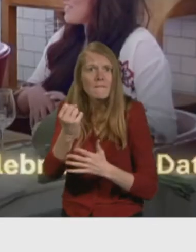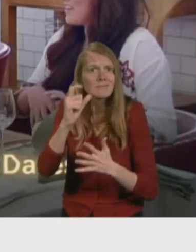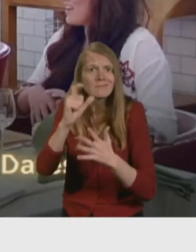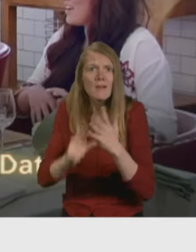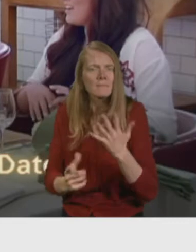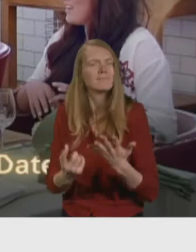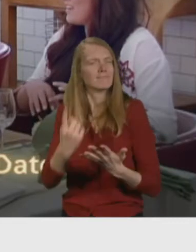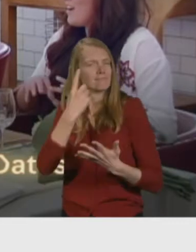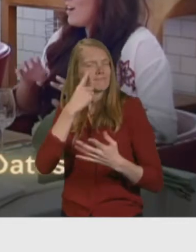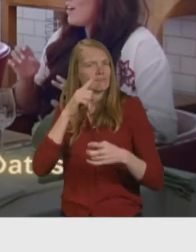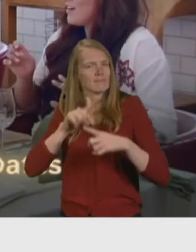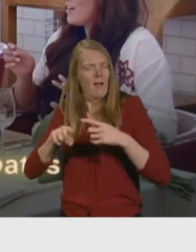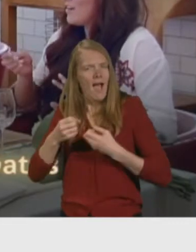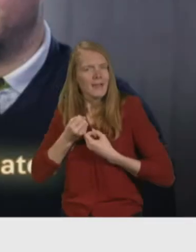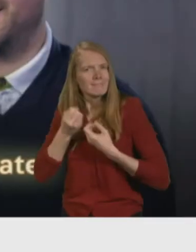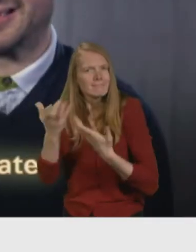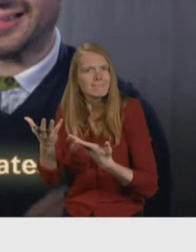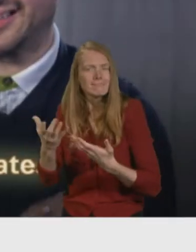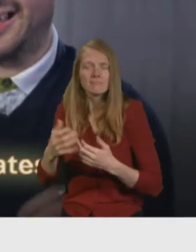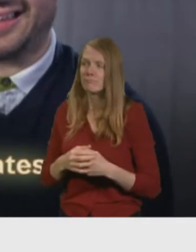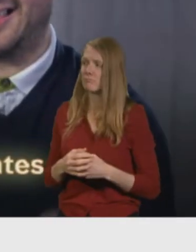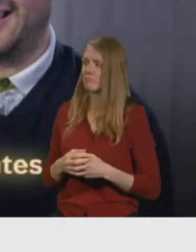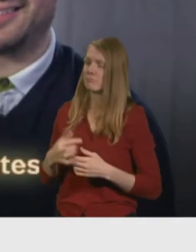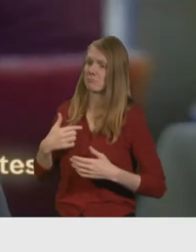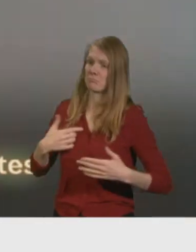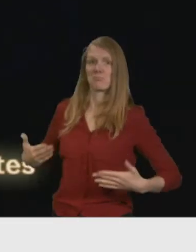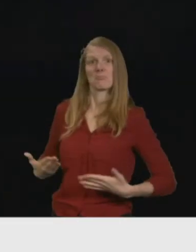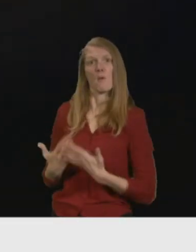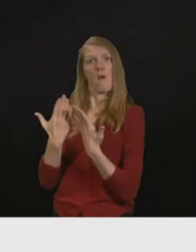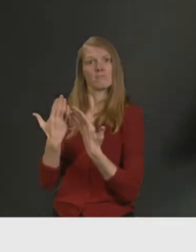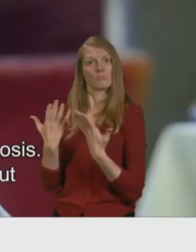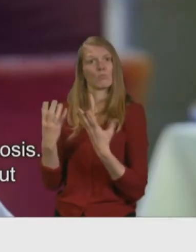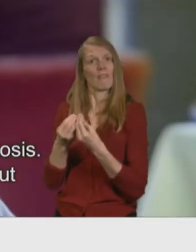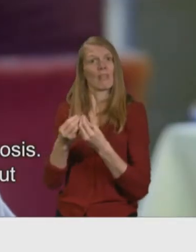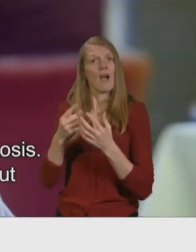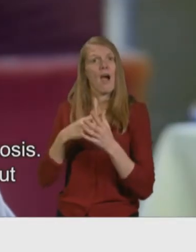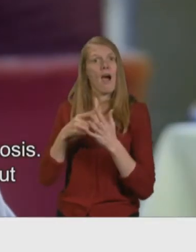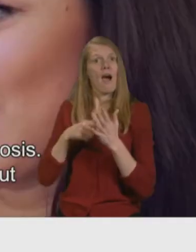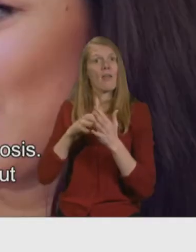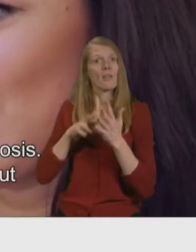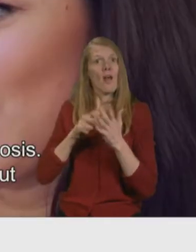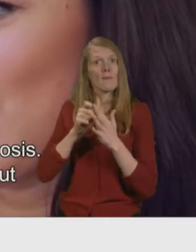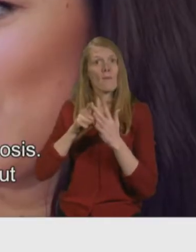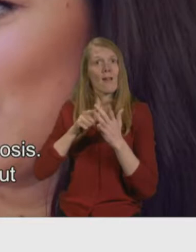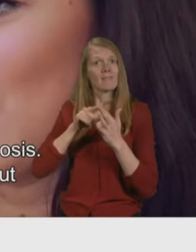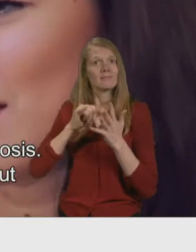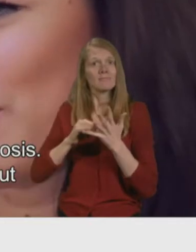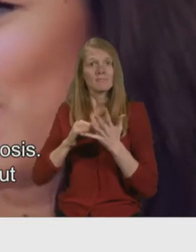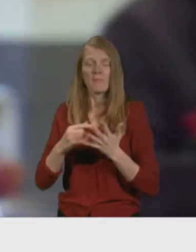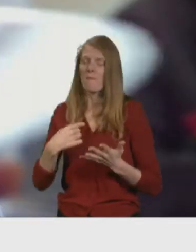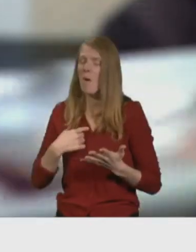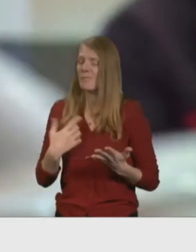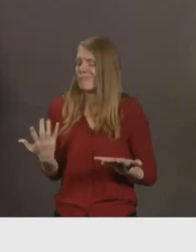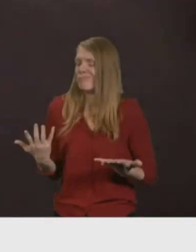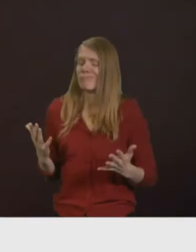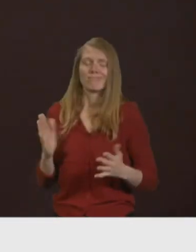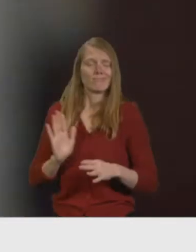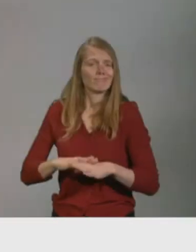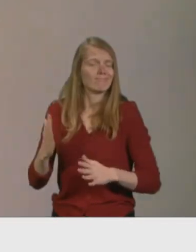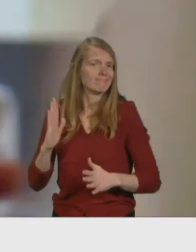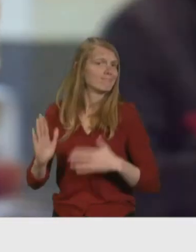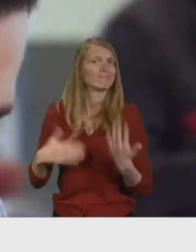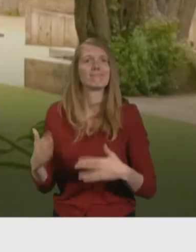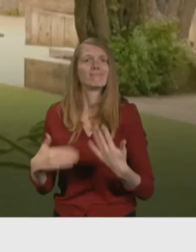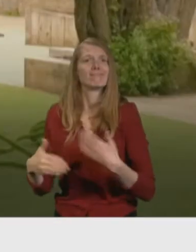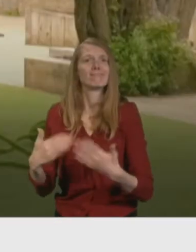if you haven't told someone you've got a disability you've got to try and get it in there somewhere i was born with like arthrogryphosis for me it's always about just how